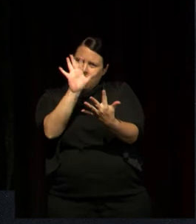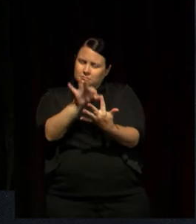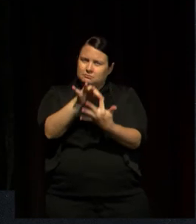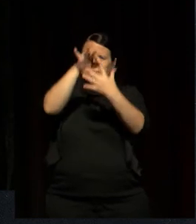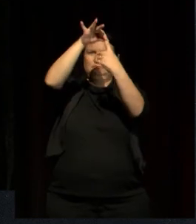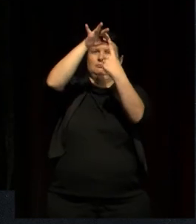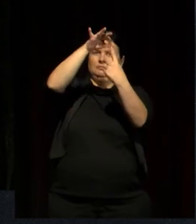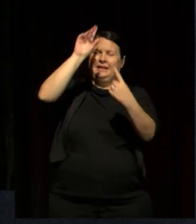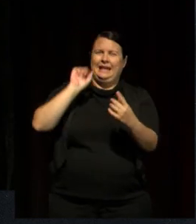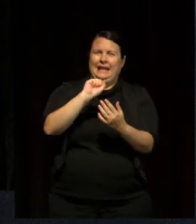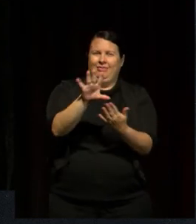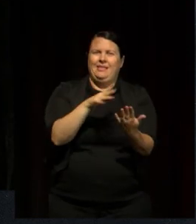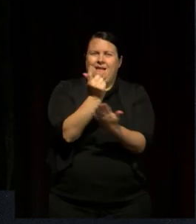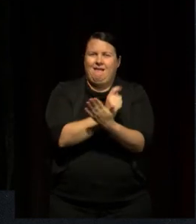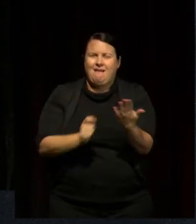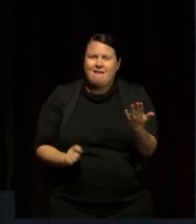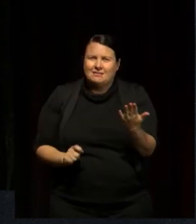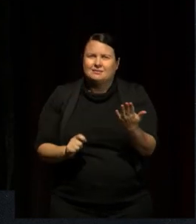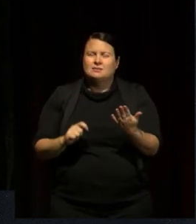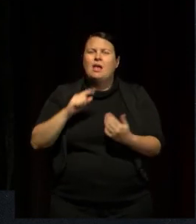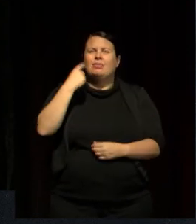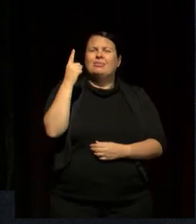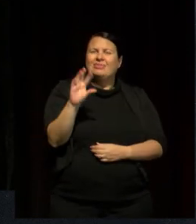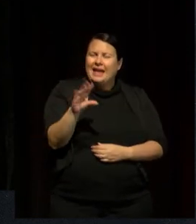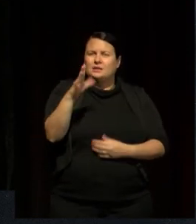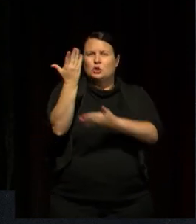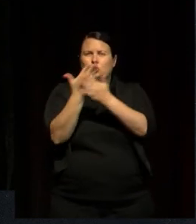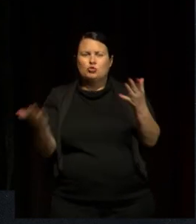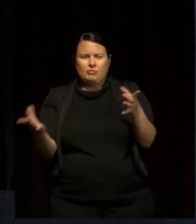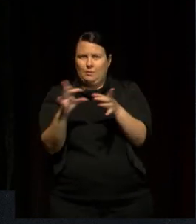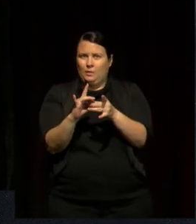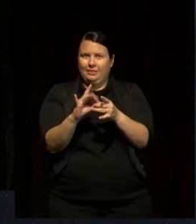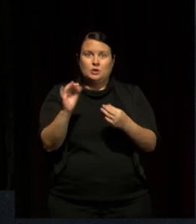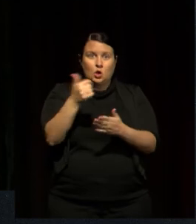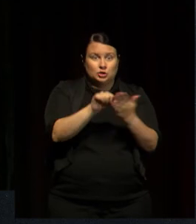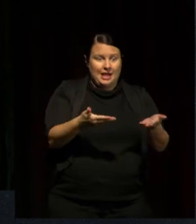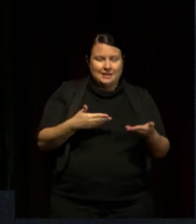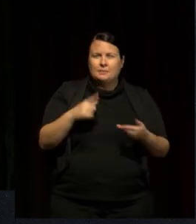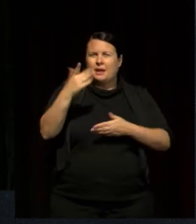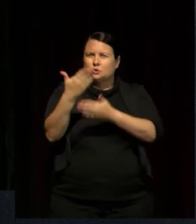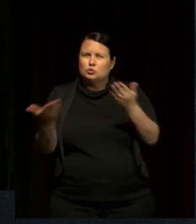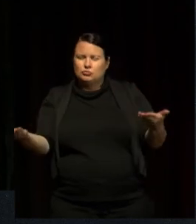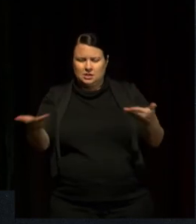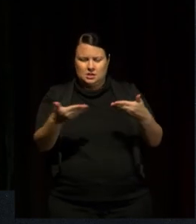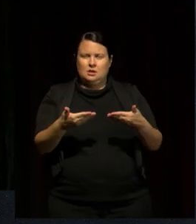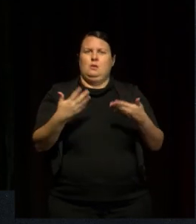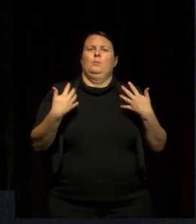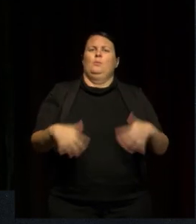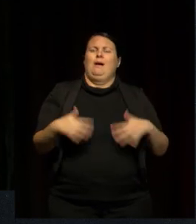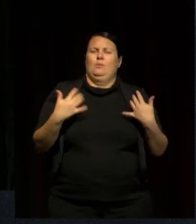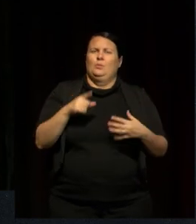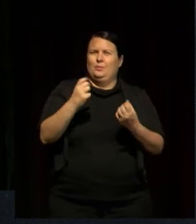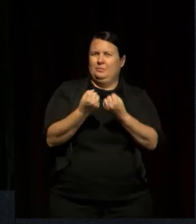thoughtful about the stories that they told to accompany their works. And there we had very powerful representations